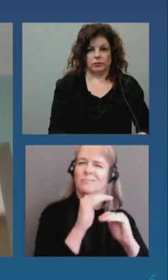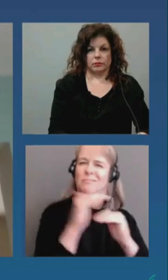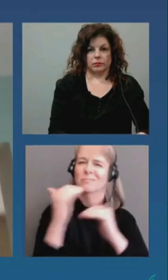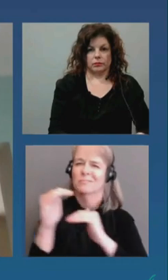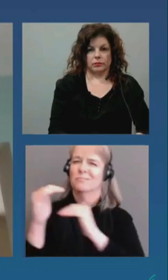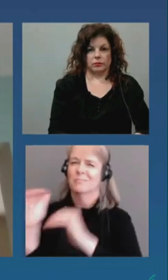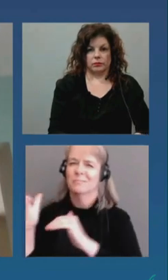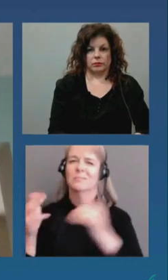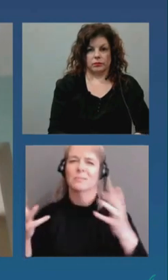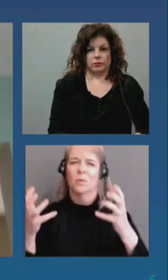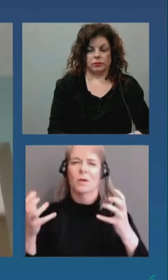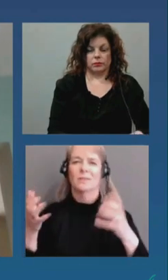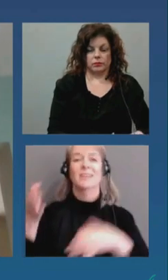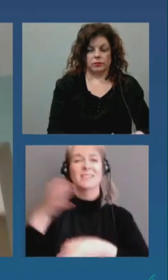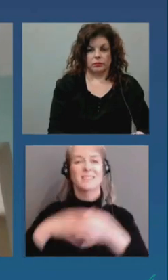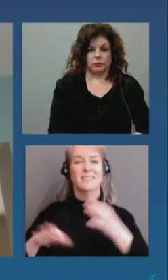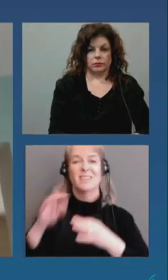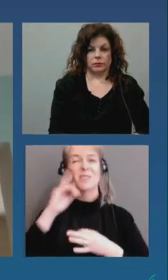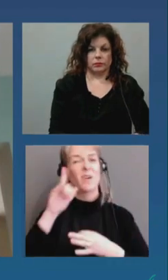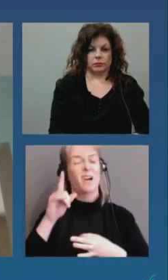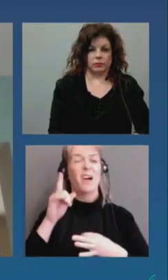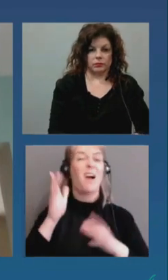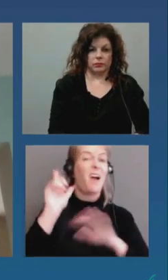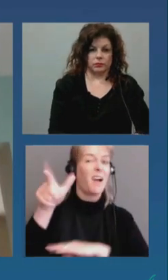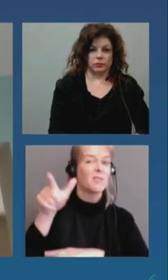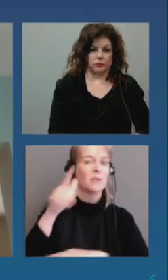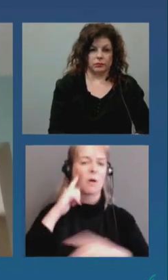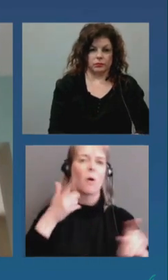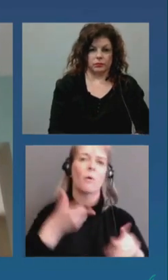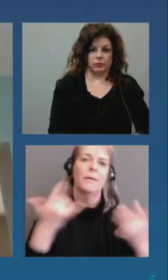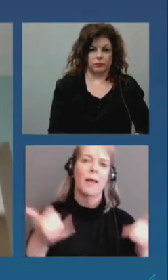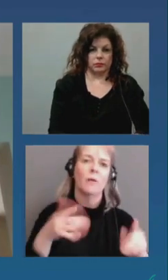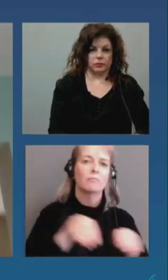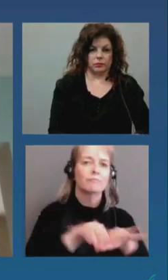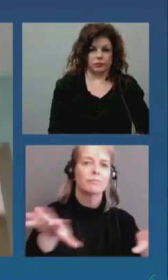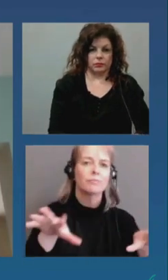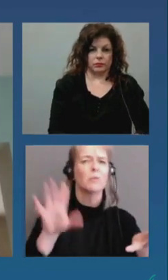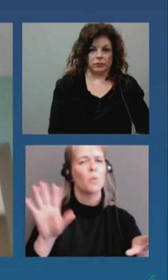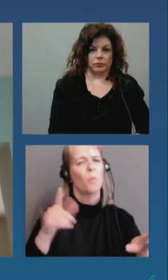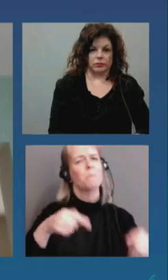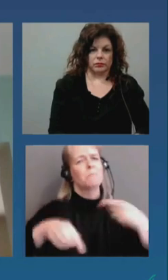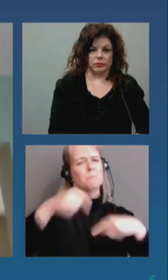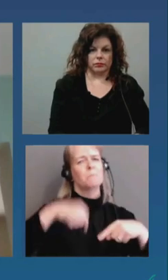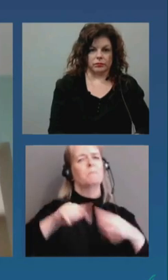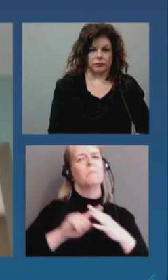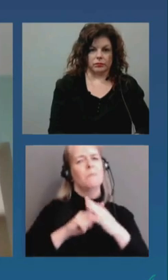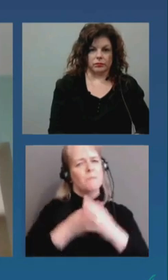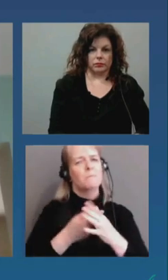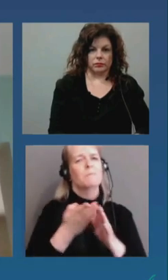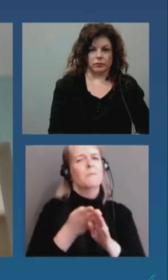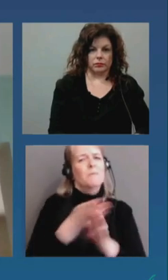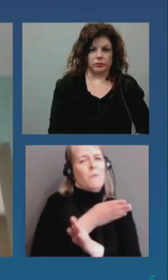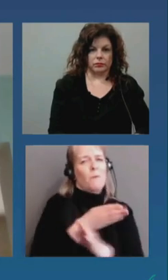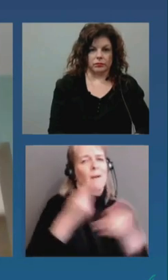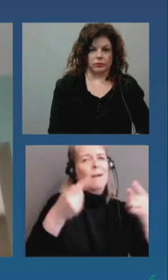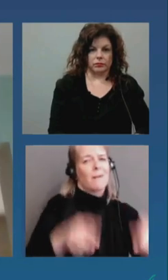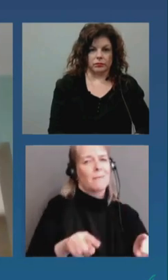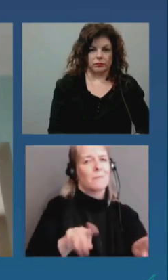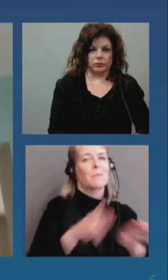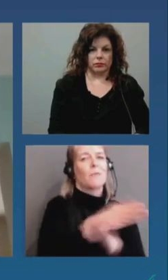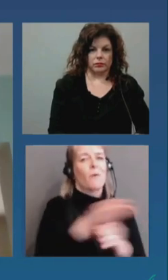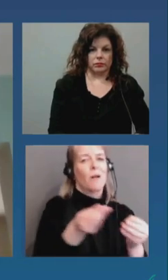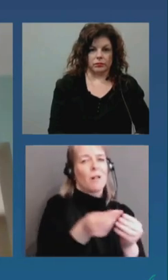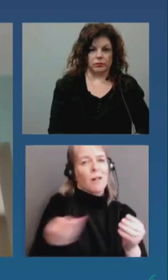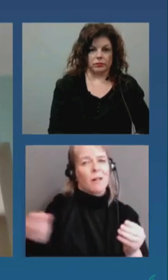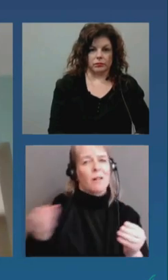acting after the fact. Dr. Etches will speak to this more shortly, but we hope to receive a response from the province in the following